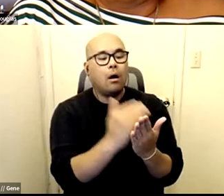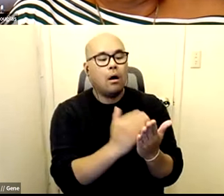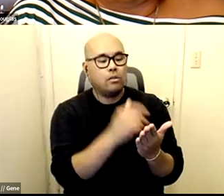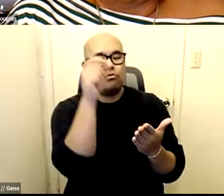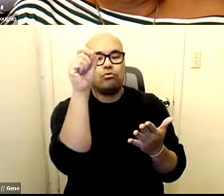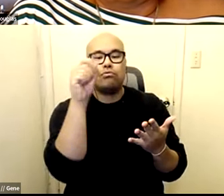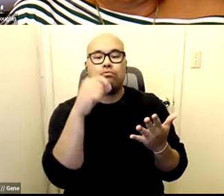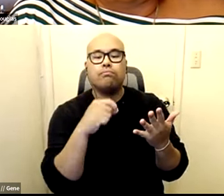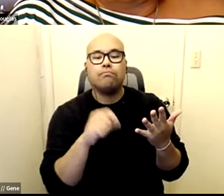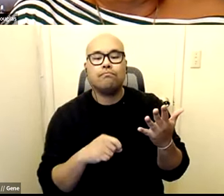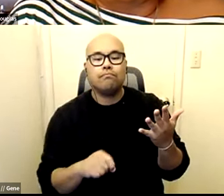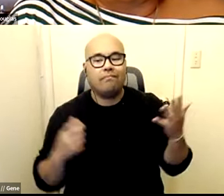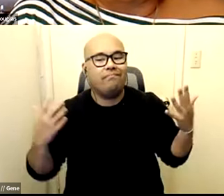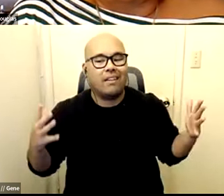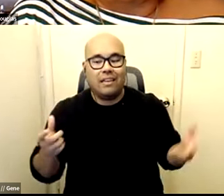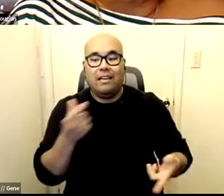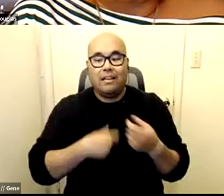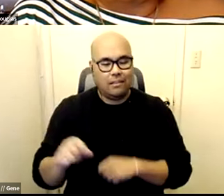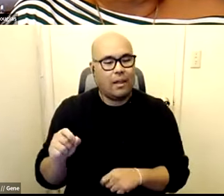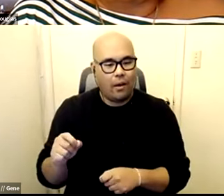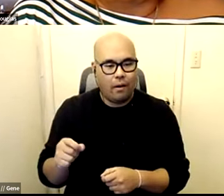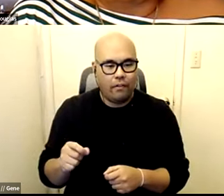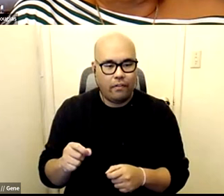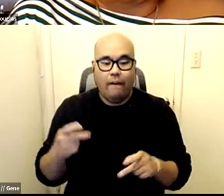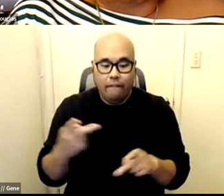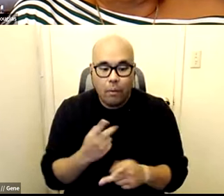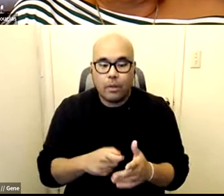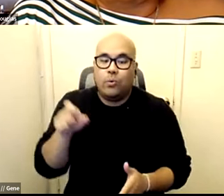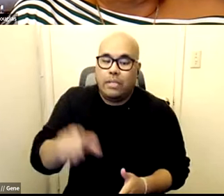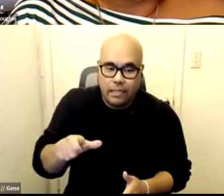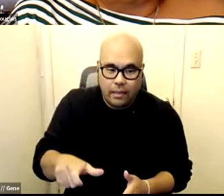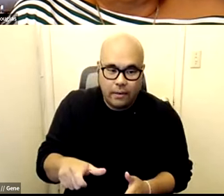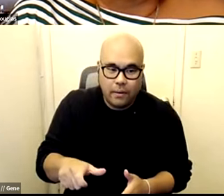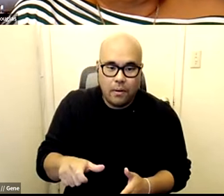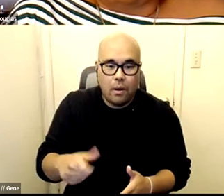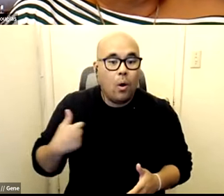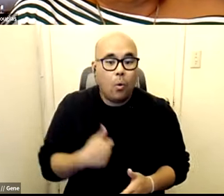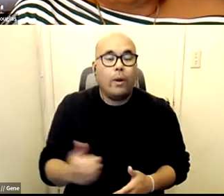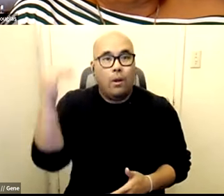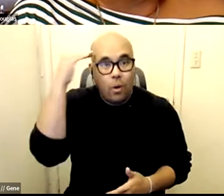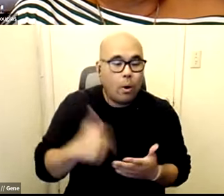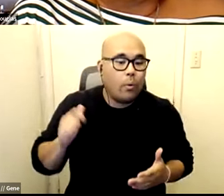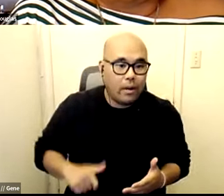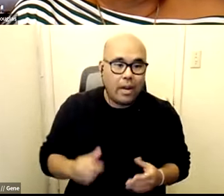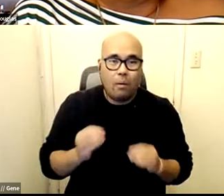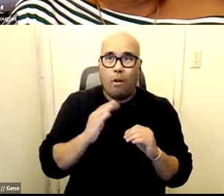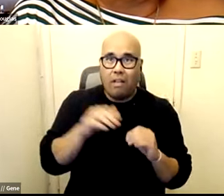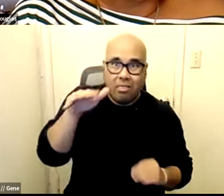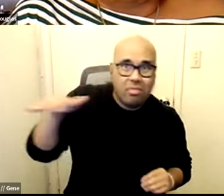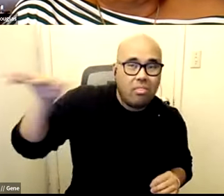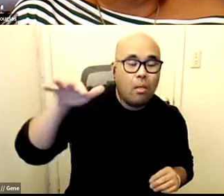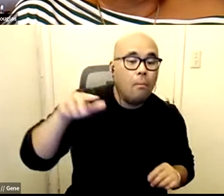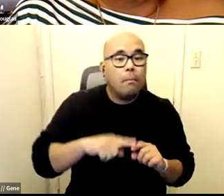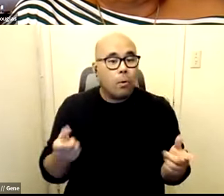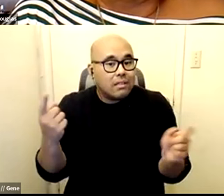what we need and i think someone already mentioned it we know what we need better than anyone else but i think that what's happening